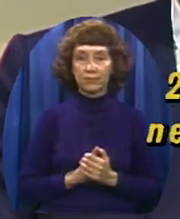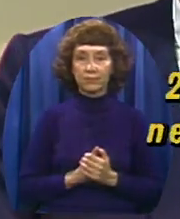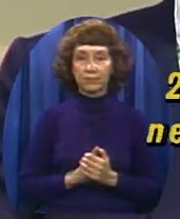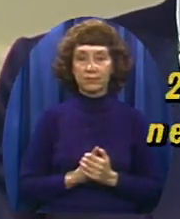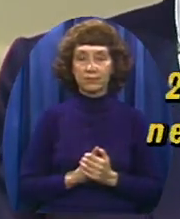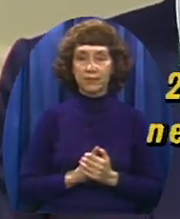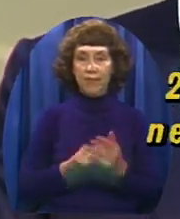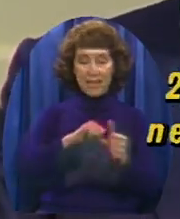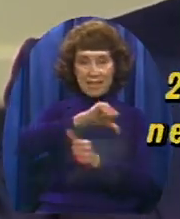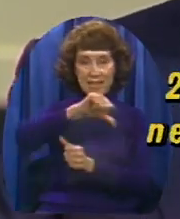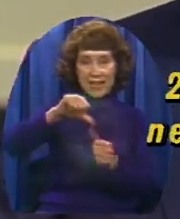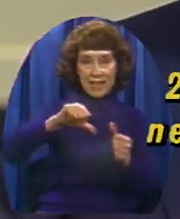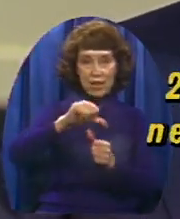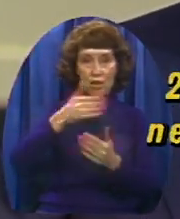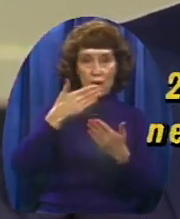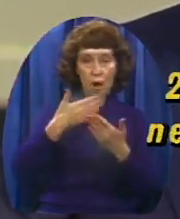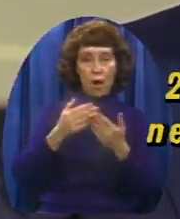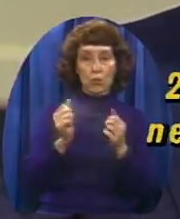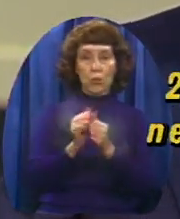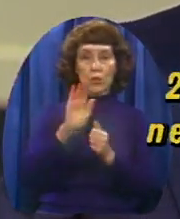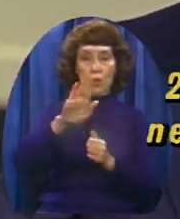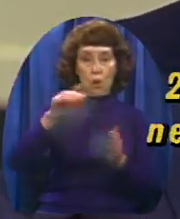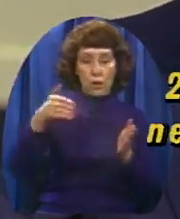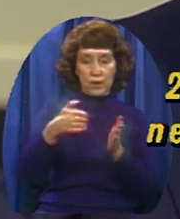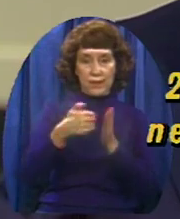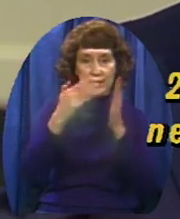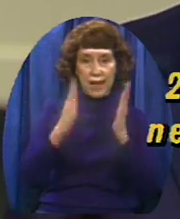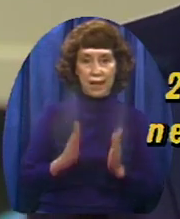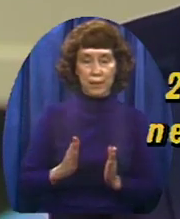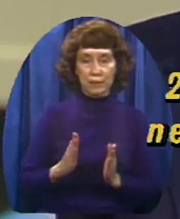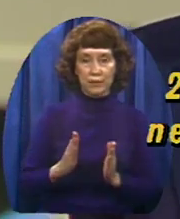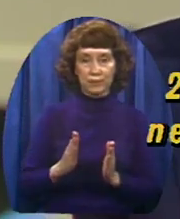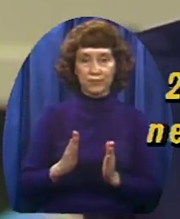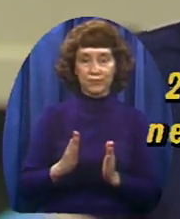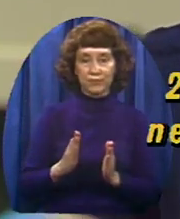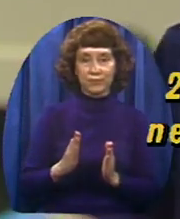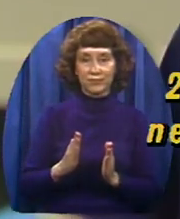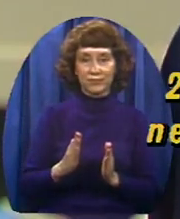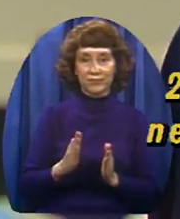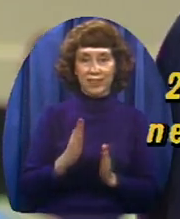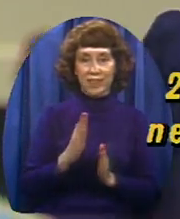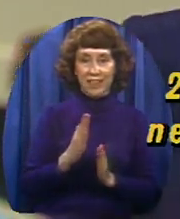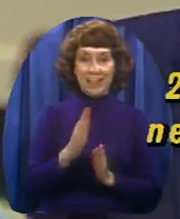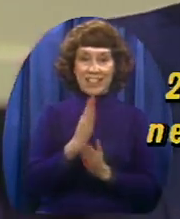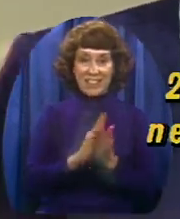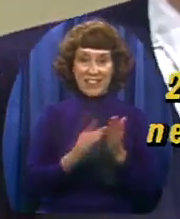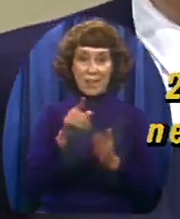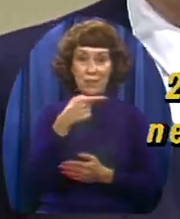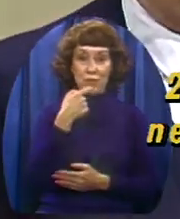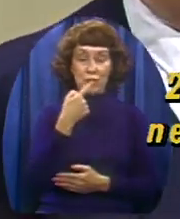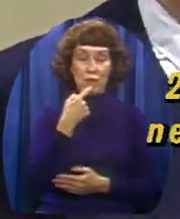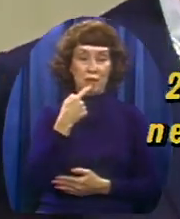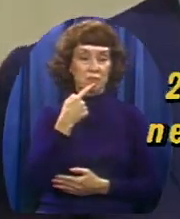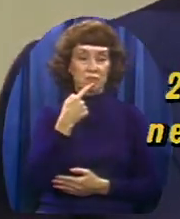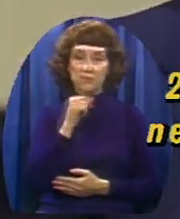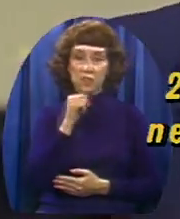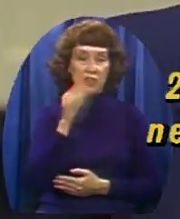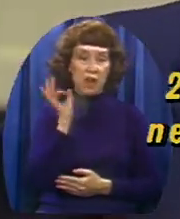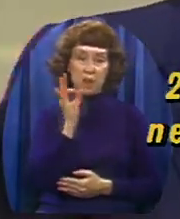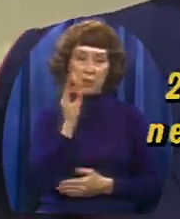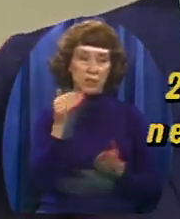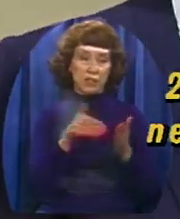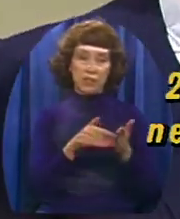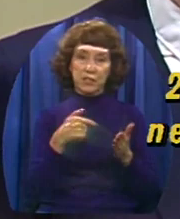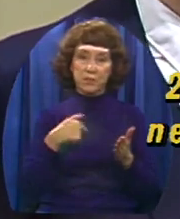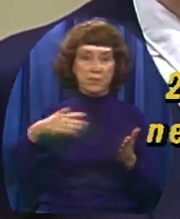Getting along with your neighbors Now some of you are saying Boy he hasn't preached to me yet Because I'm not the president I'm not a member of congress